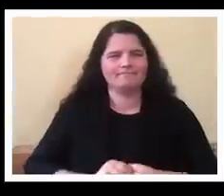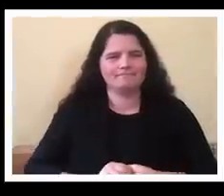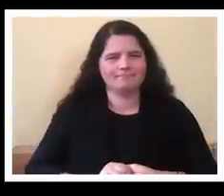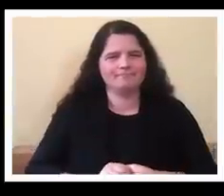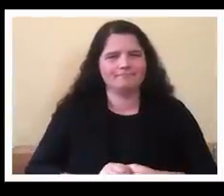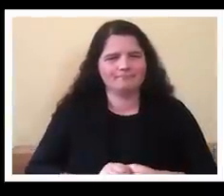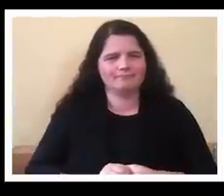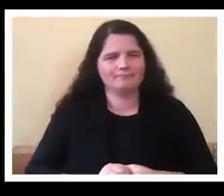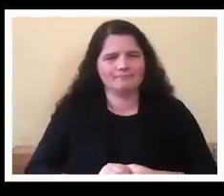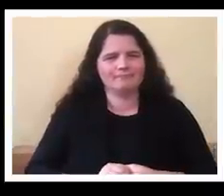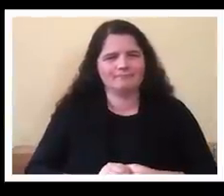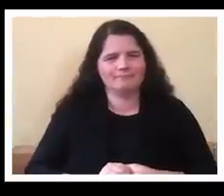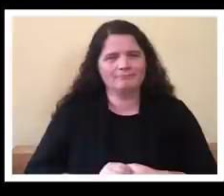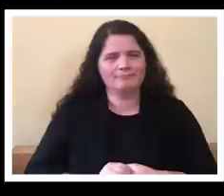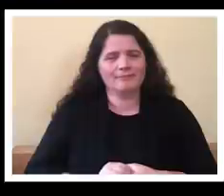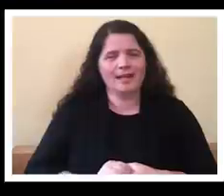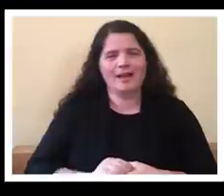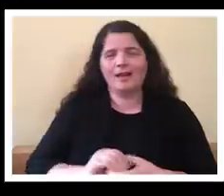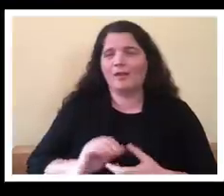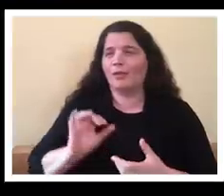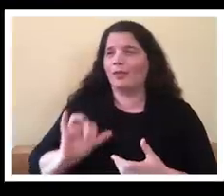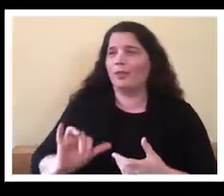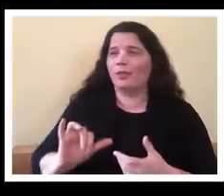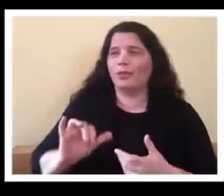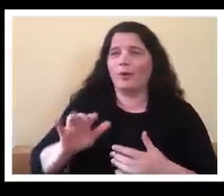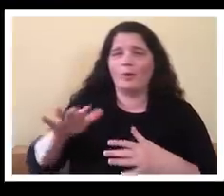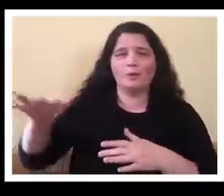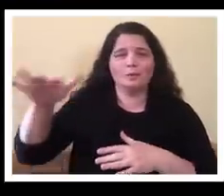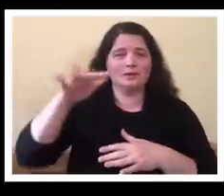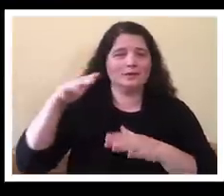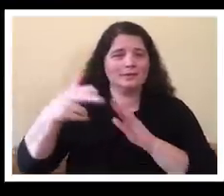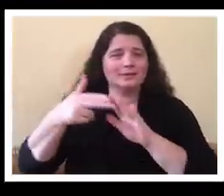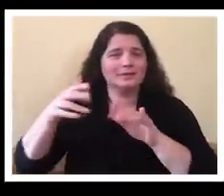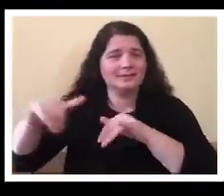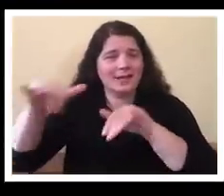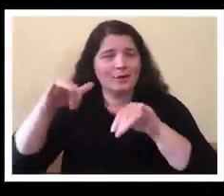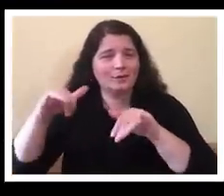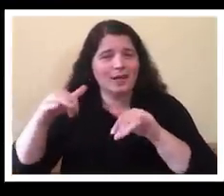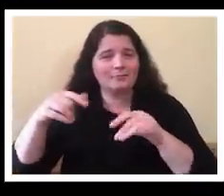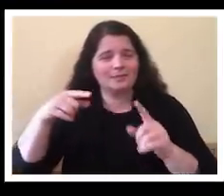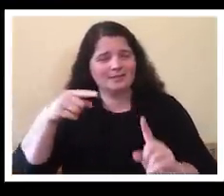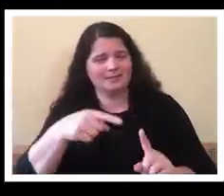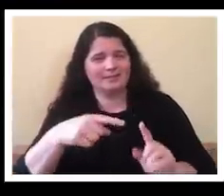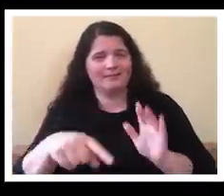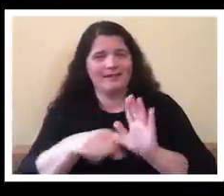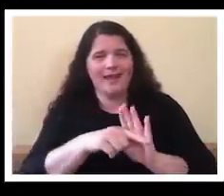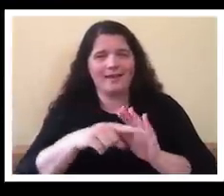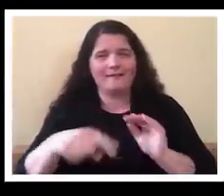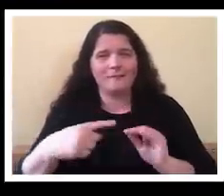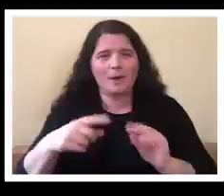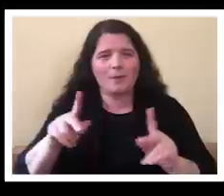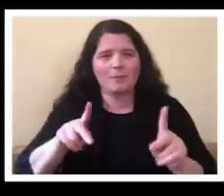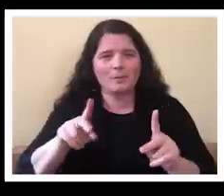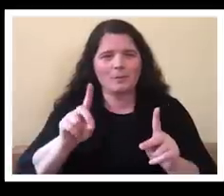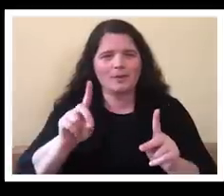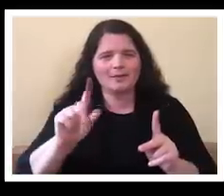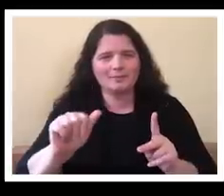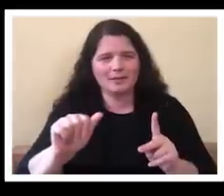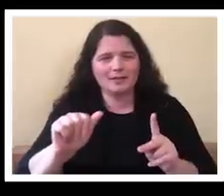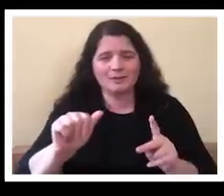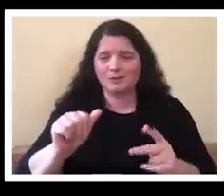and it opens up a new